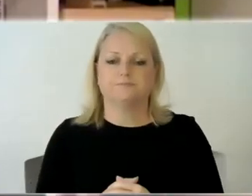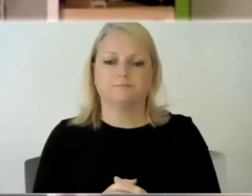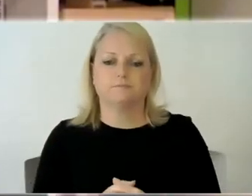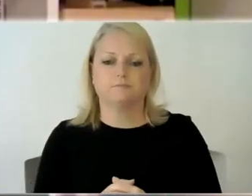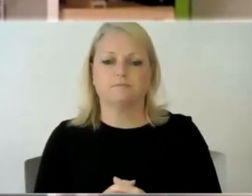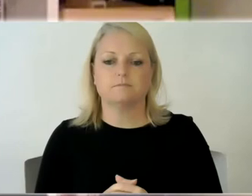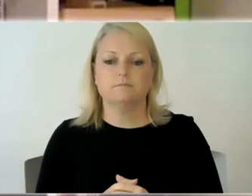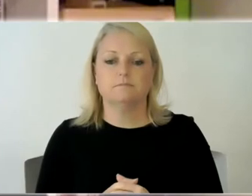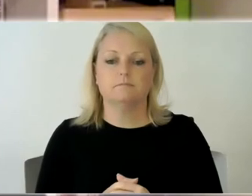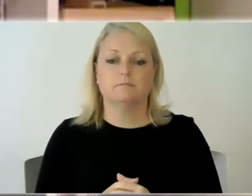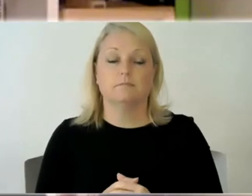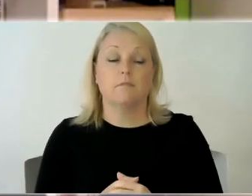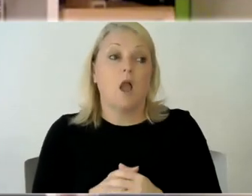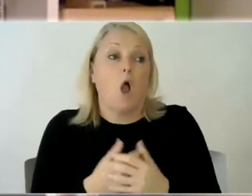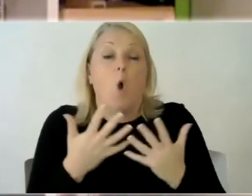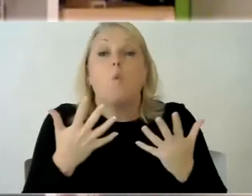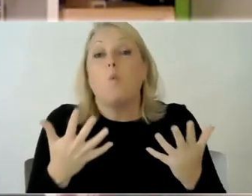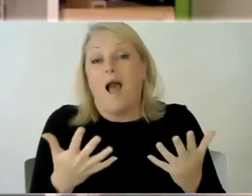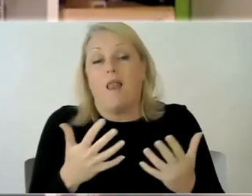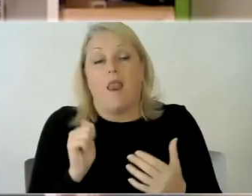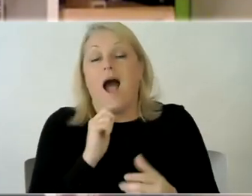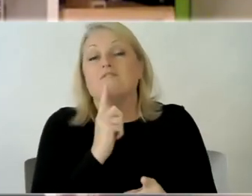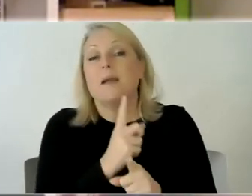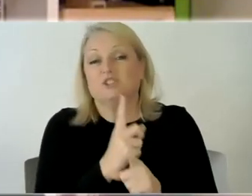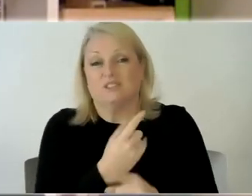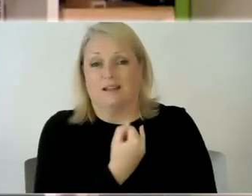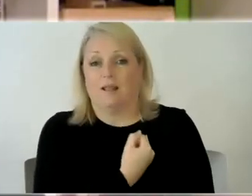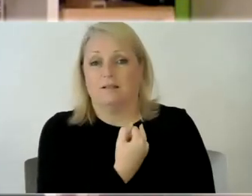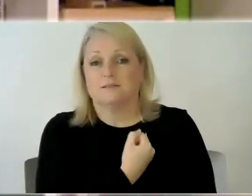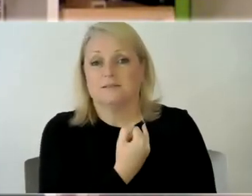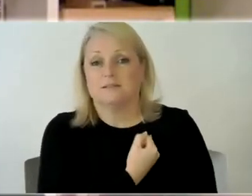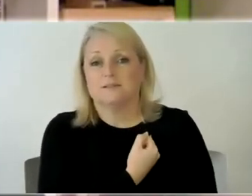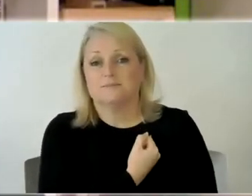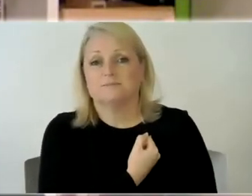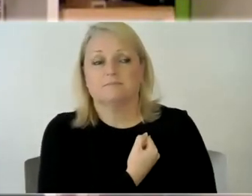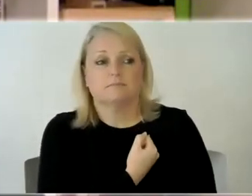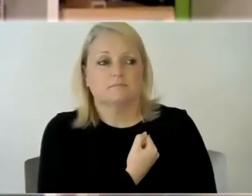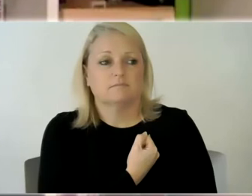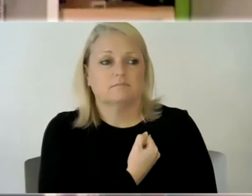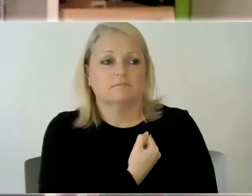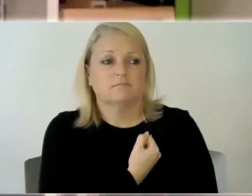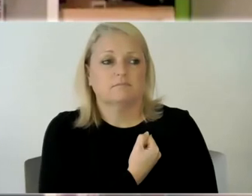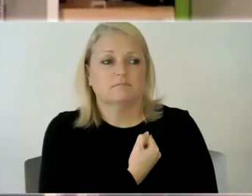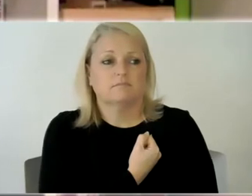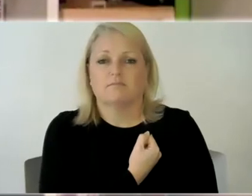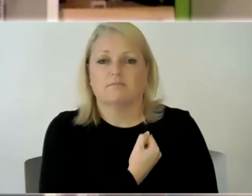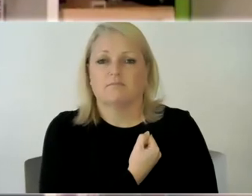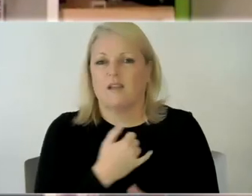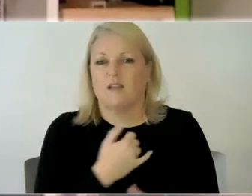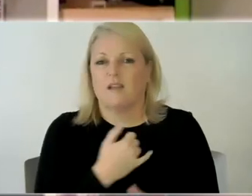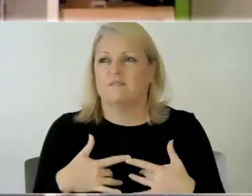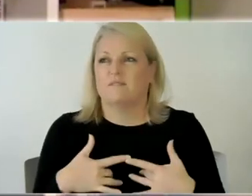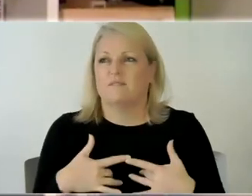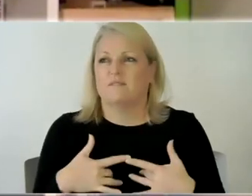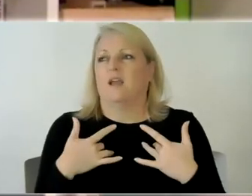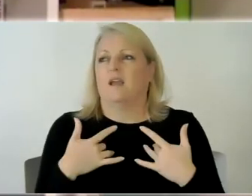um right i think what one i mentioned already was guilt is is that feeling of you know am i good enough am